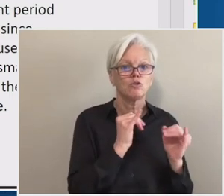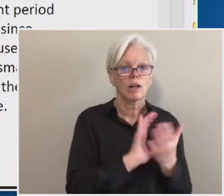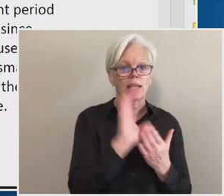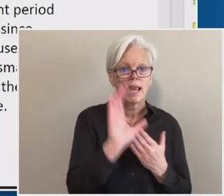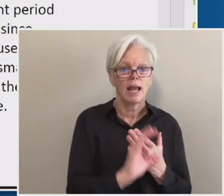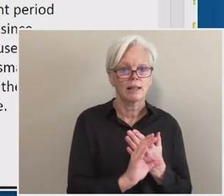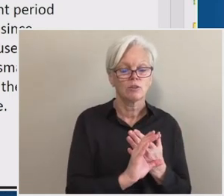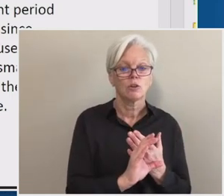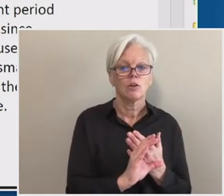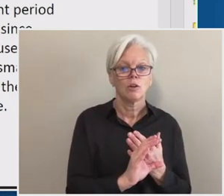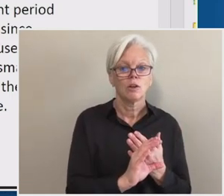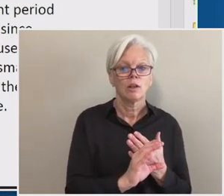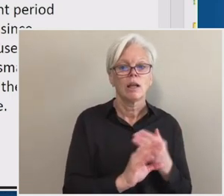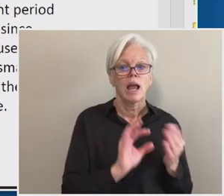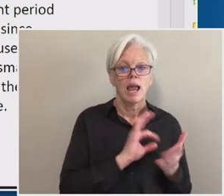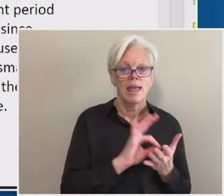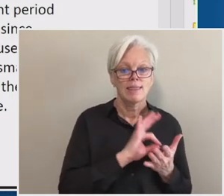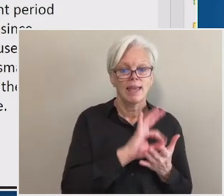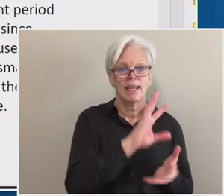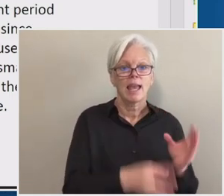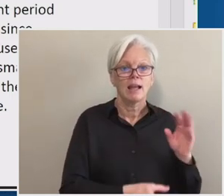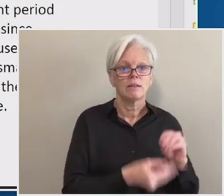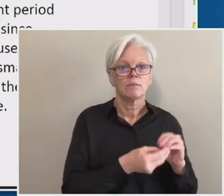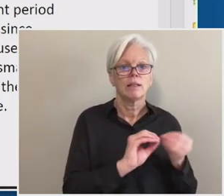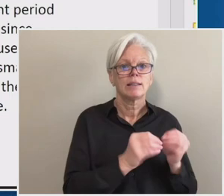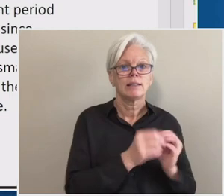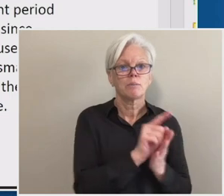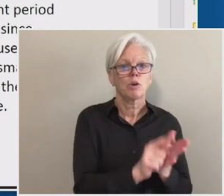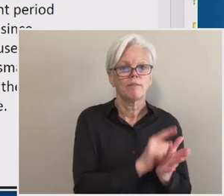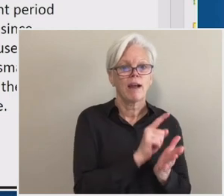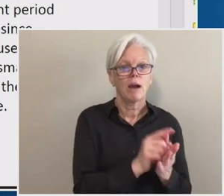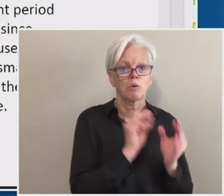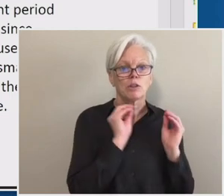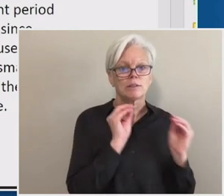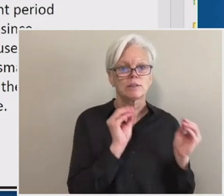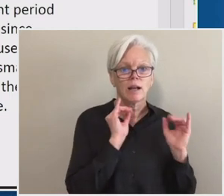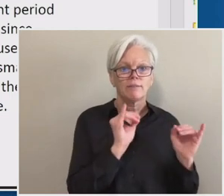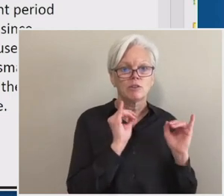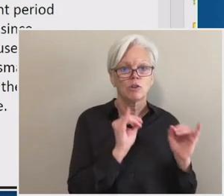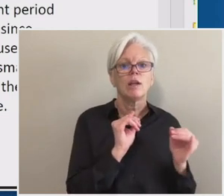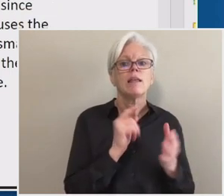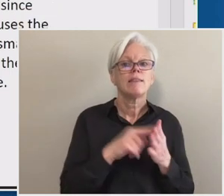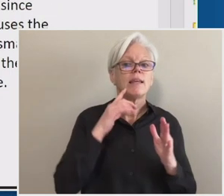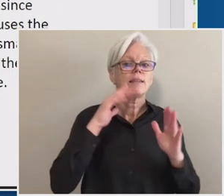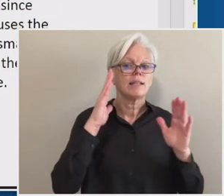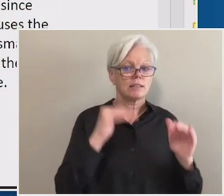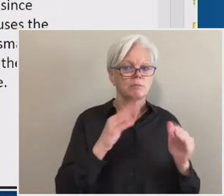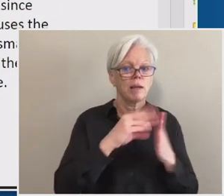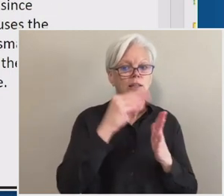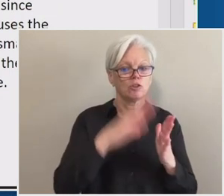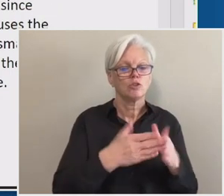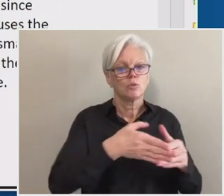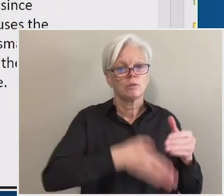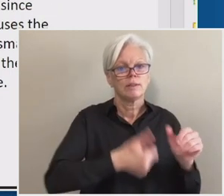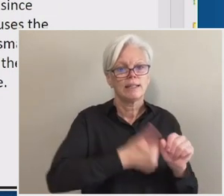add up the number of hours of instruction that the student was expected to have completed on each day.